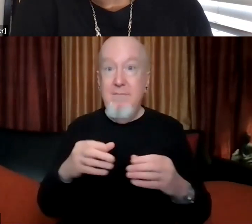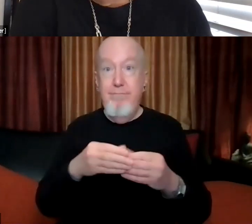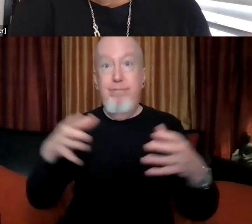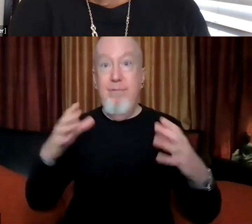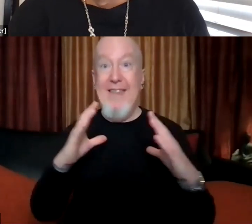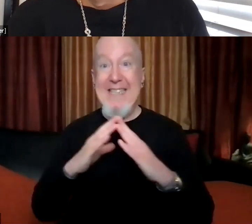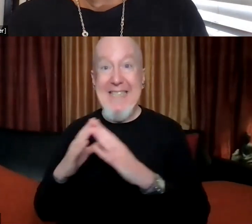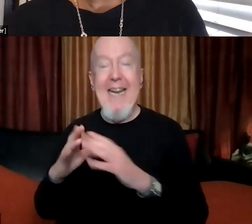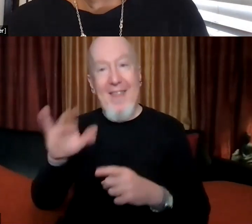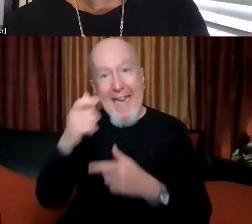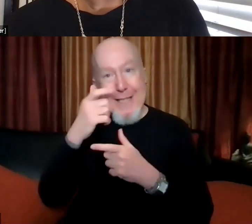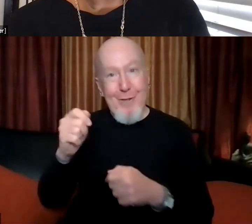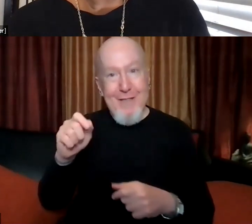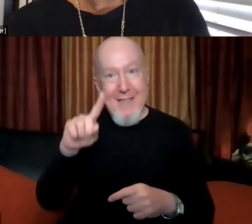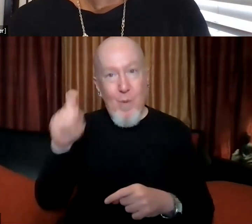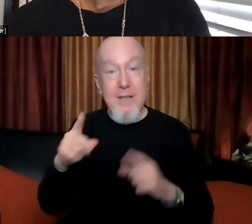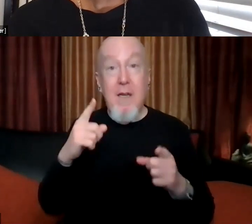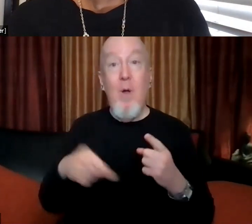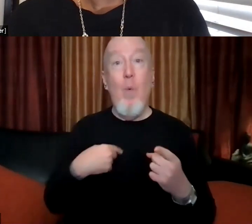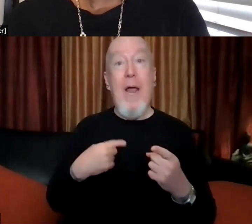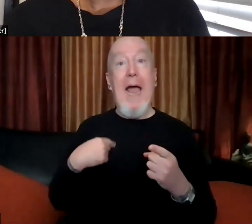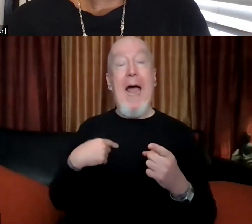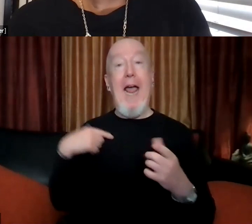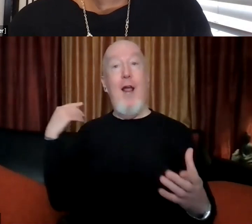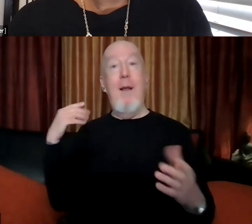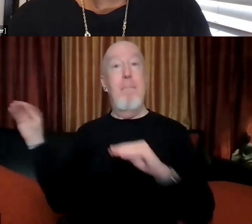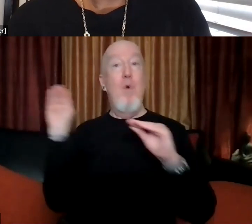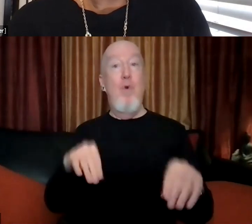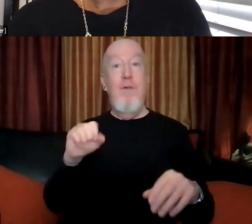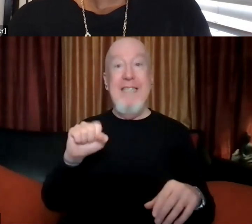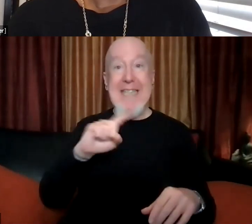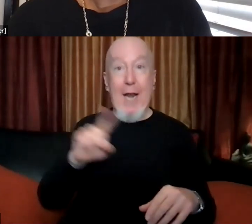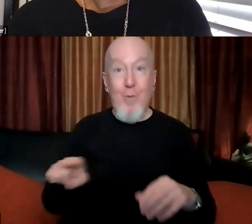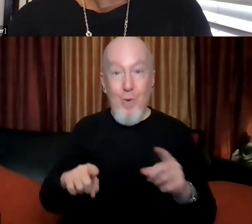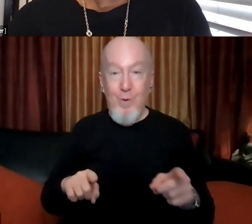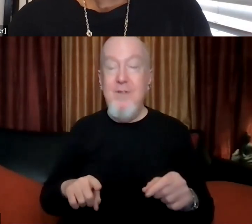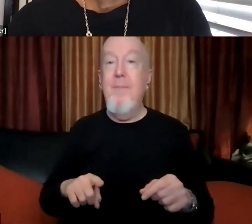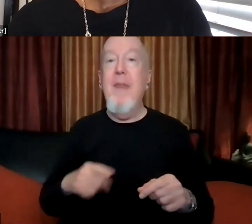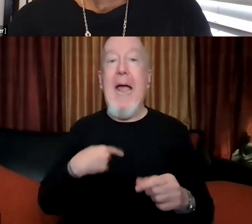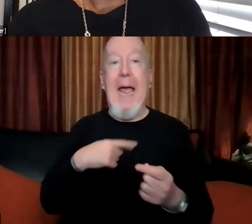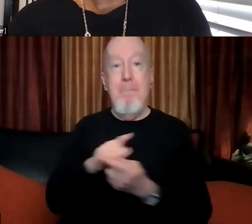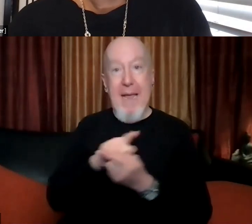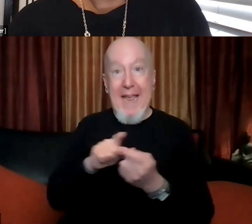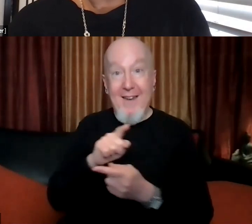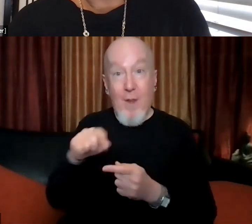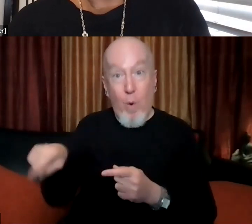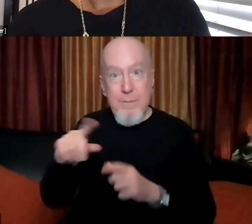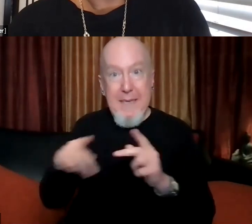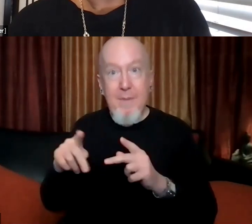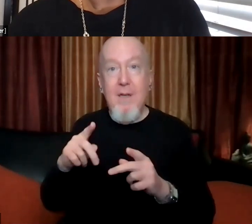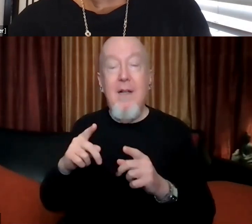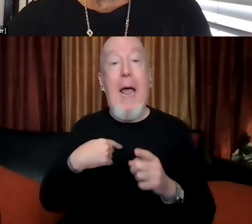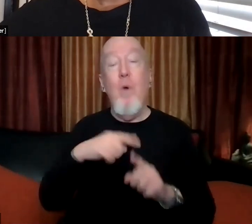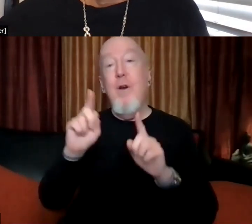Because when I first came to Santa Cruz, that was, those were some of the people that I met through, um, attending church and talking